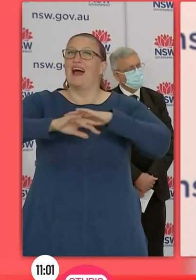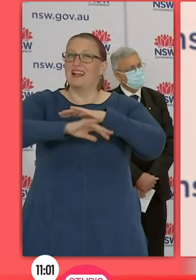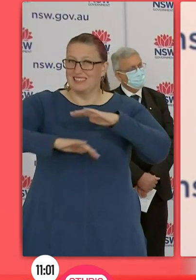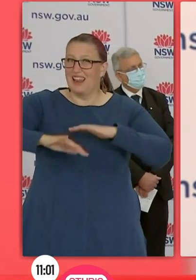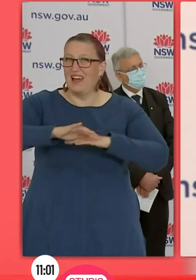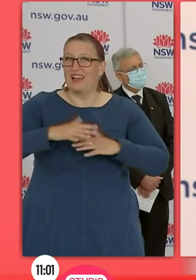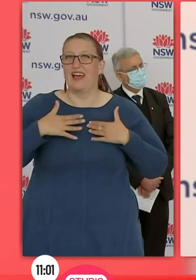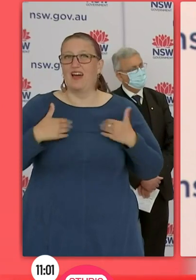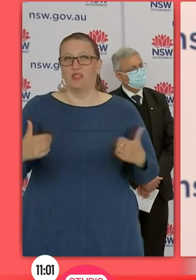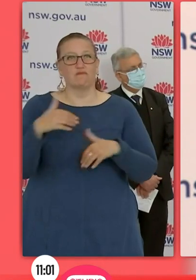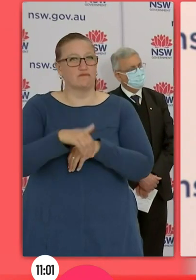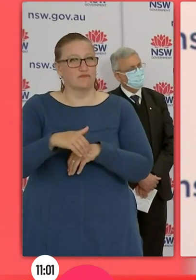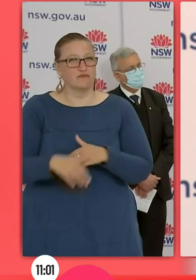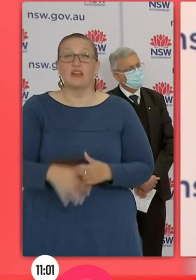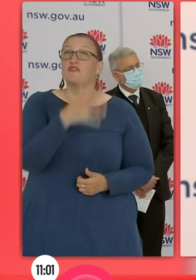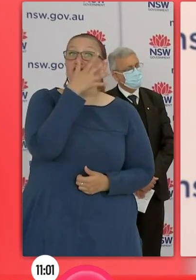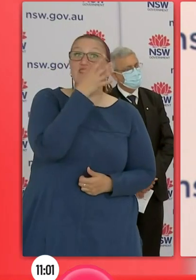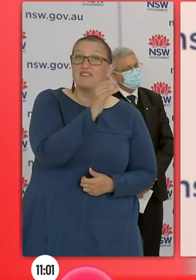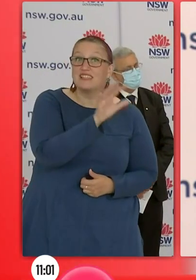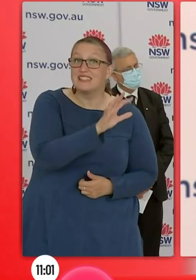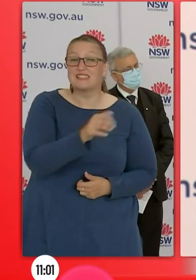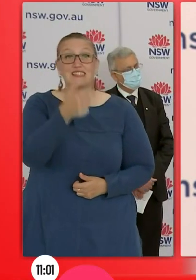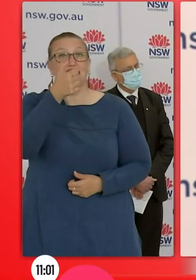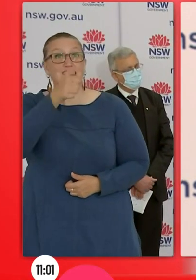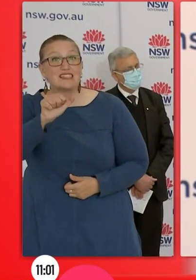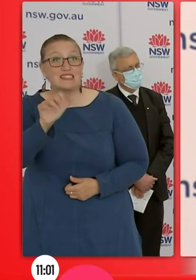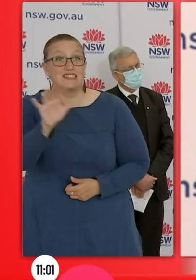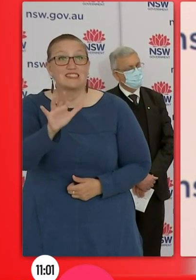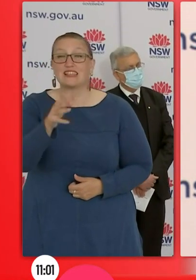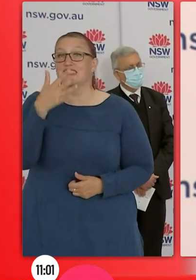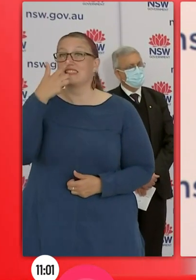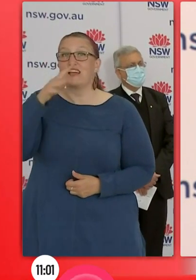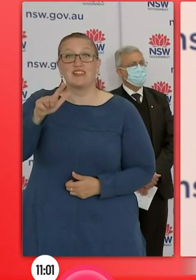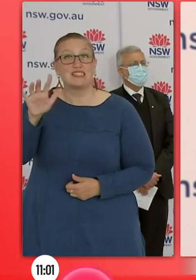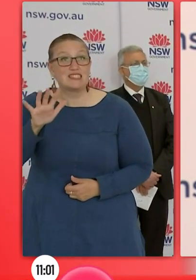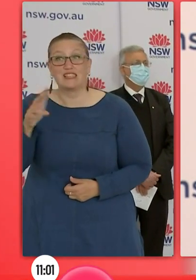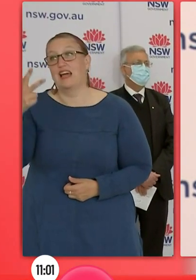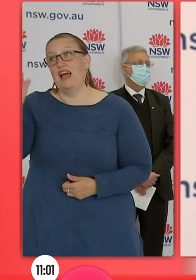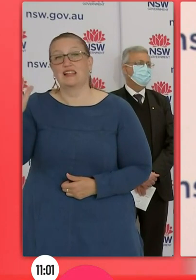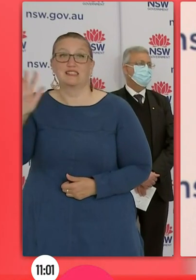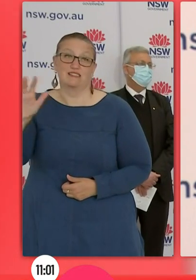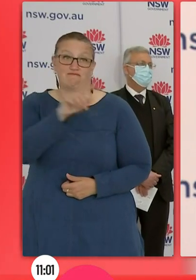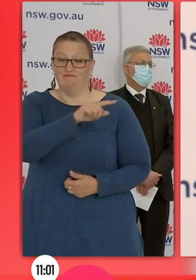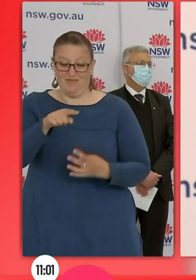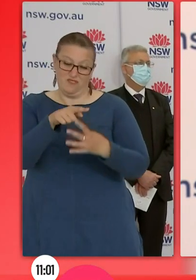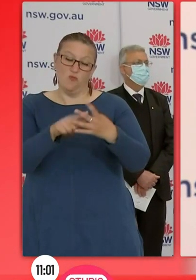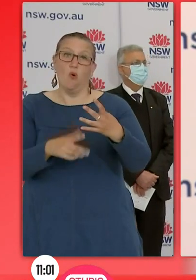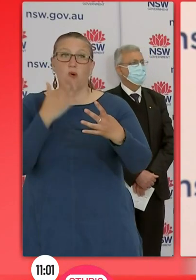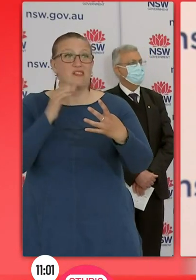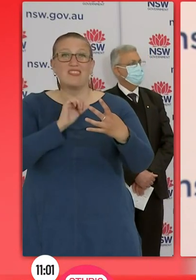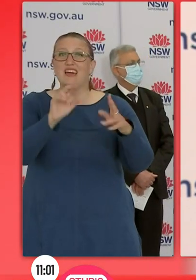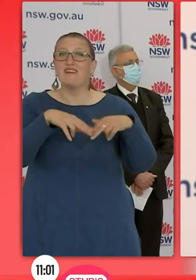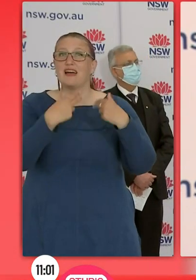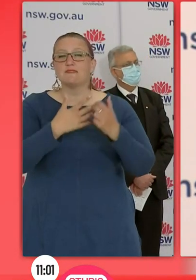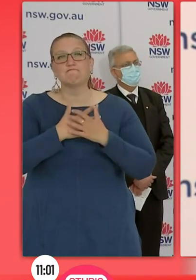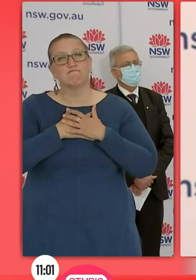60s, one in their 70s and one in their 80s and again we extend our deepest condolences to their loved ones. It's very pleasing to note